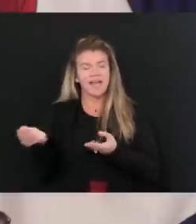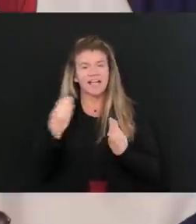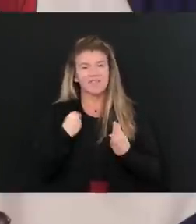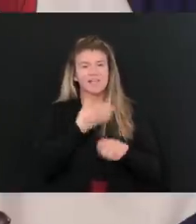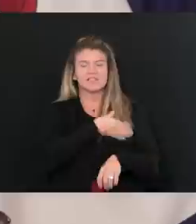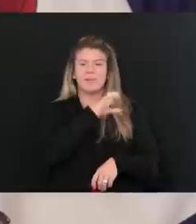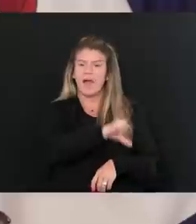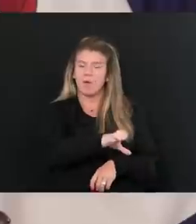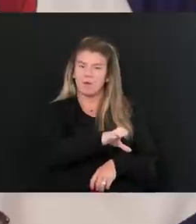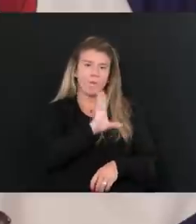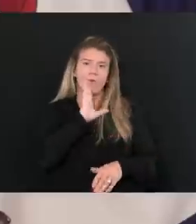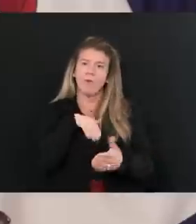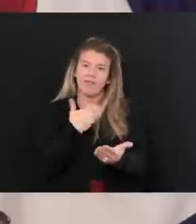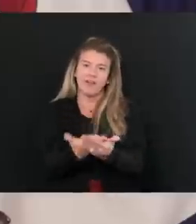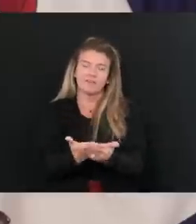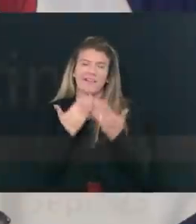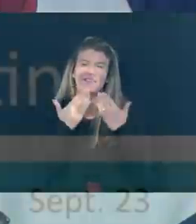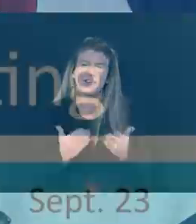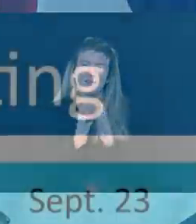thank you all so much.